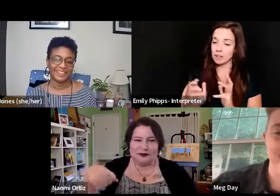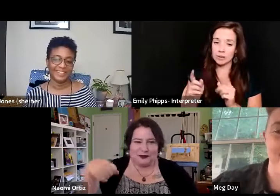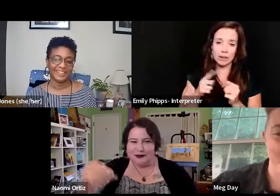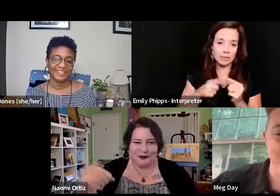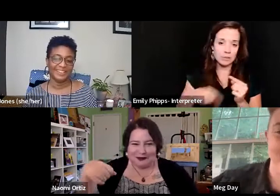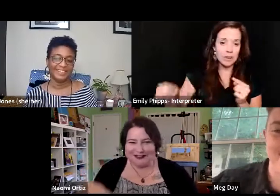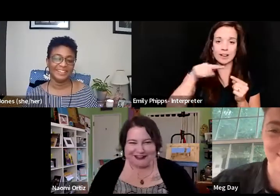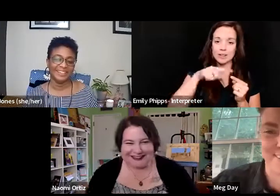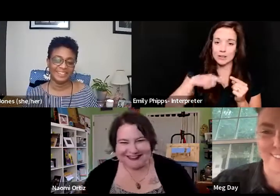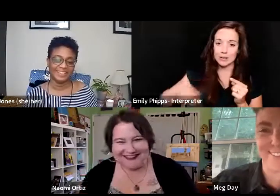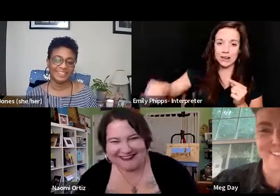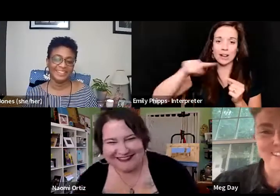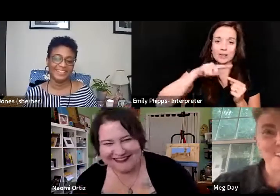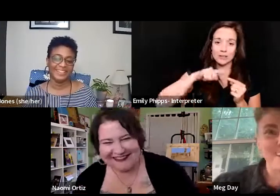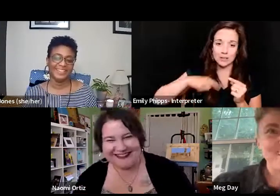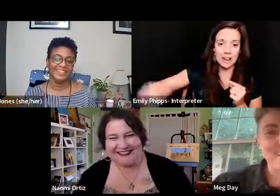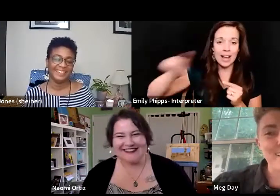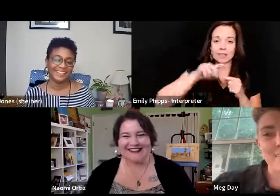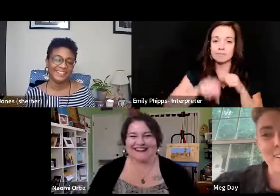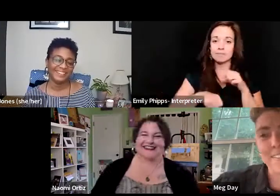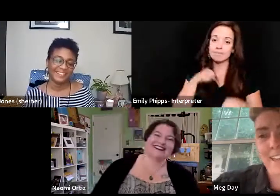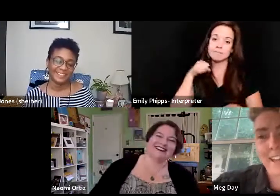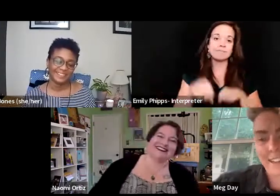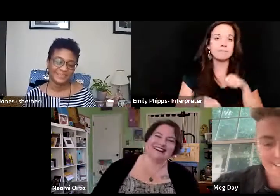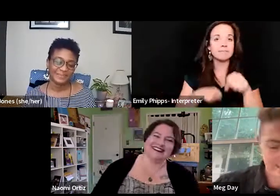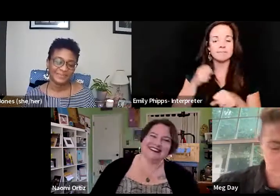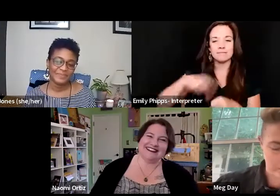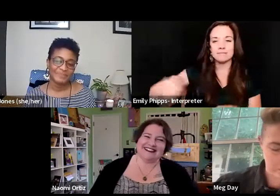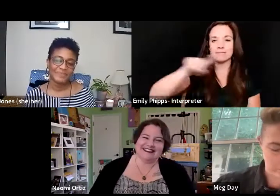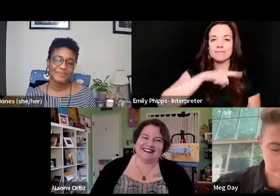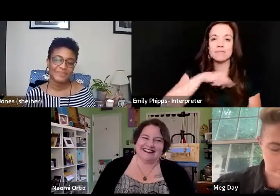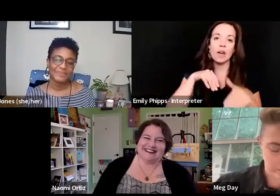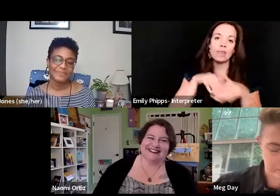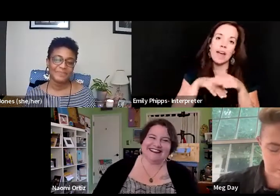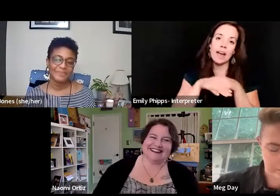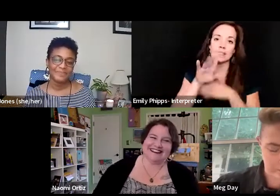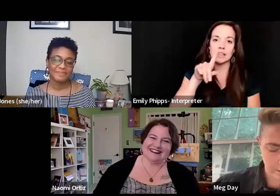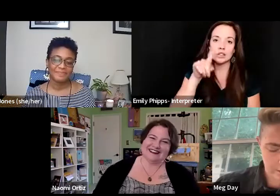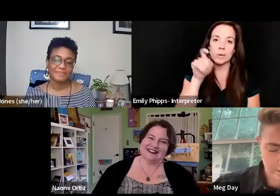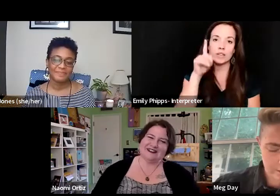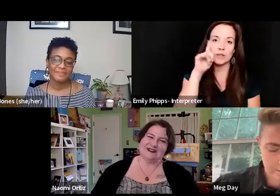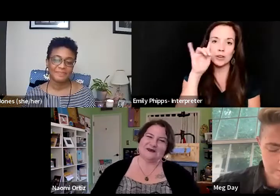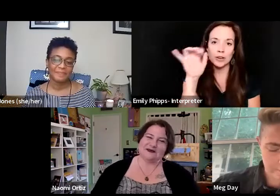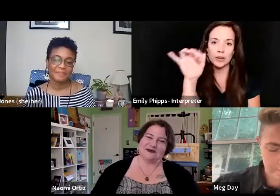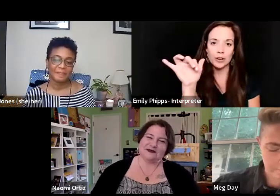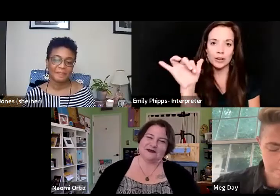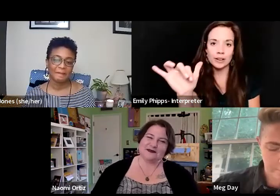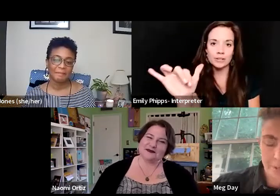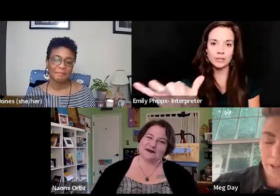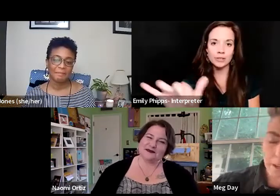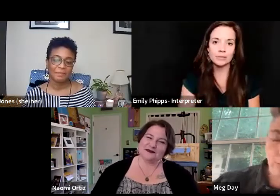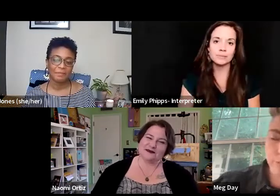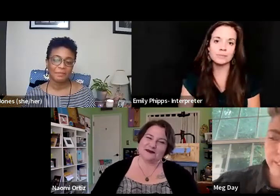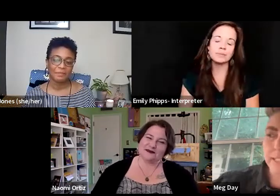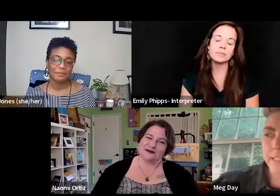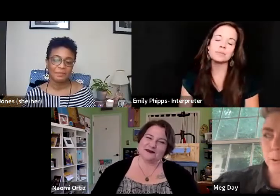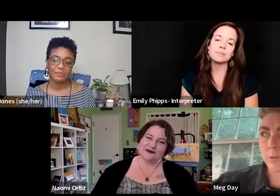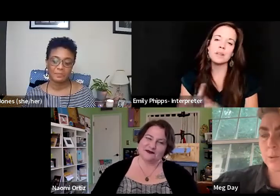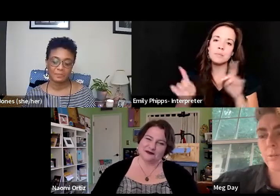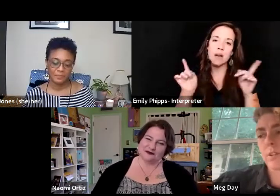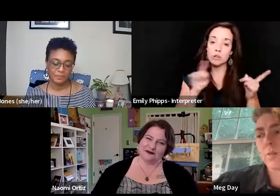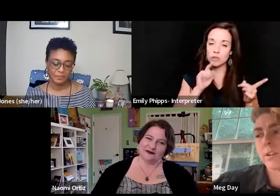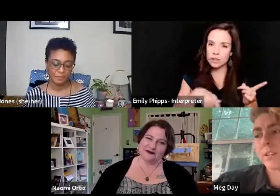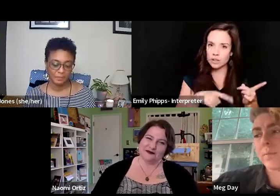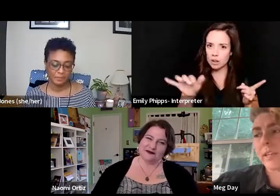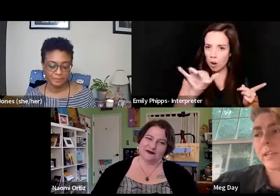around and around in circles, uh, on the access question for forever. Um, but I really